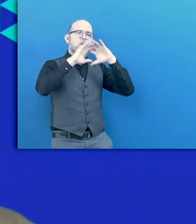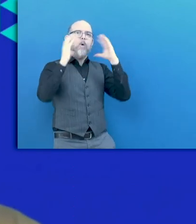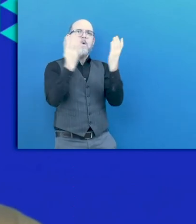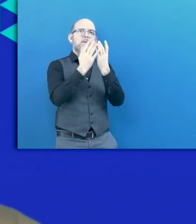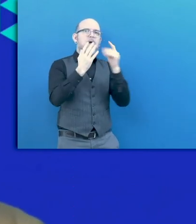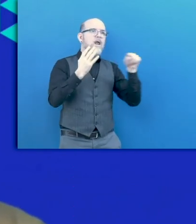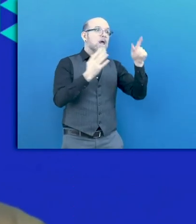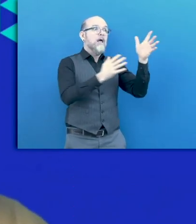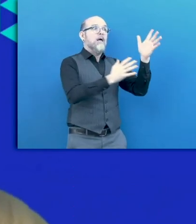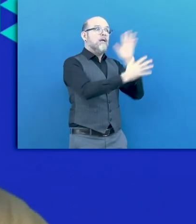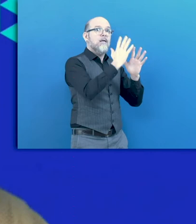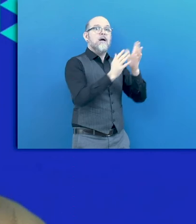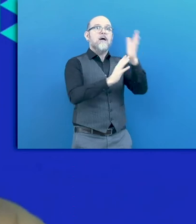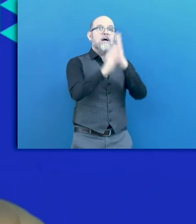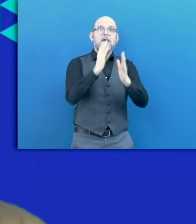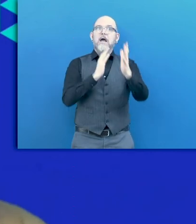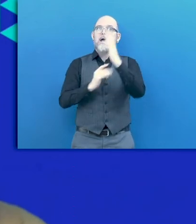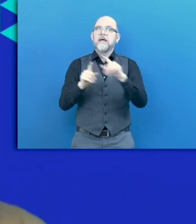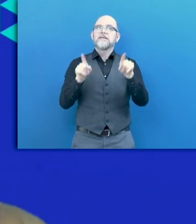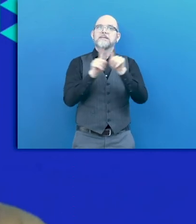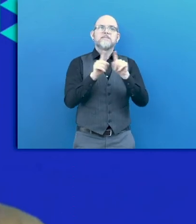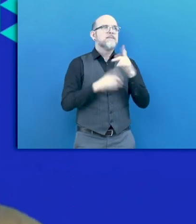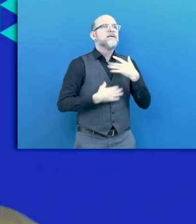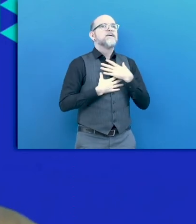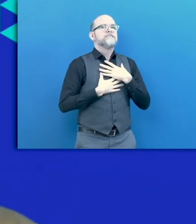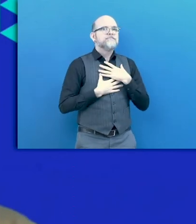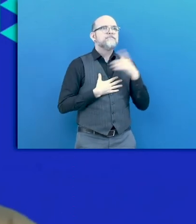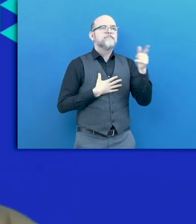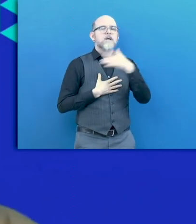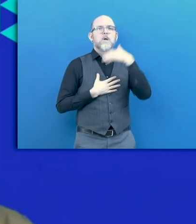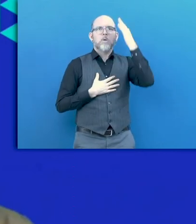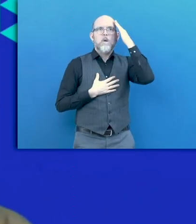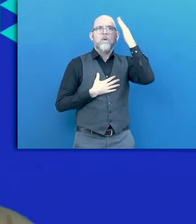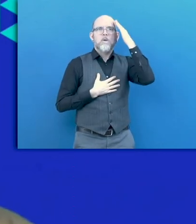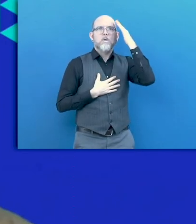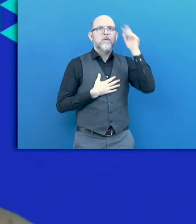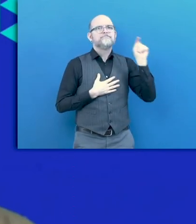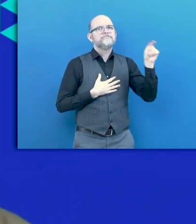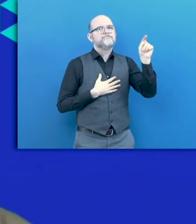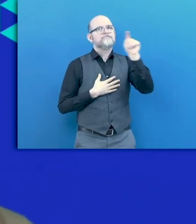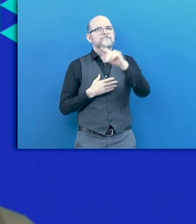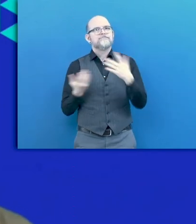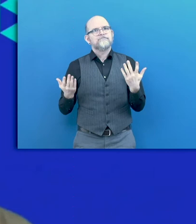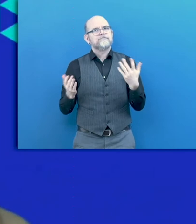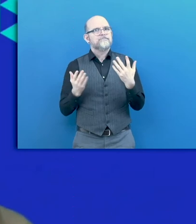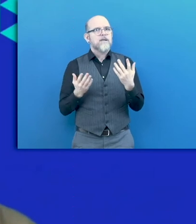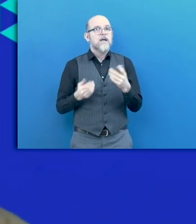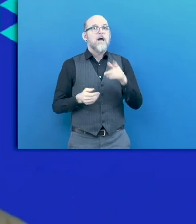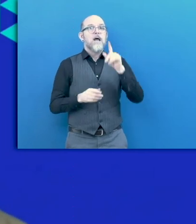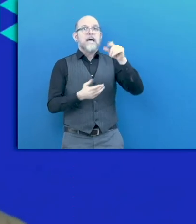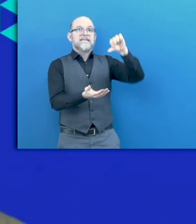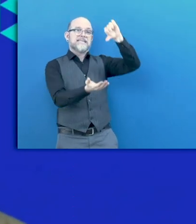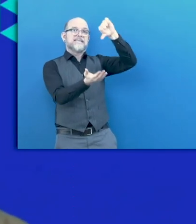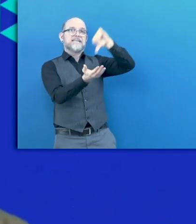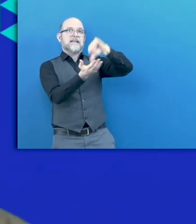And we, as an ILO, we know how challenging it is to make sure that you're not only disability inclusive in what you do in your